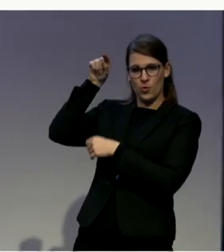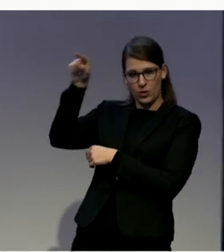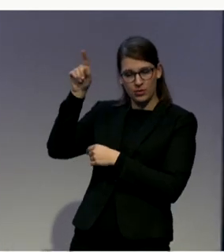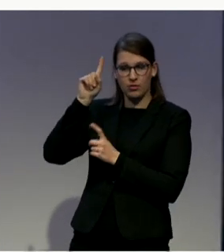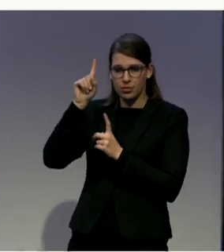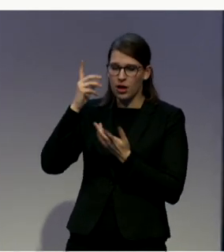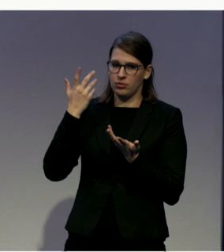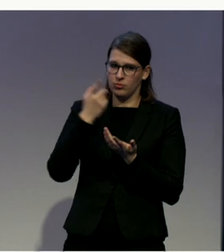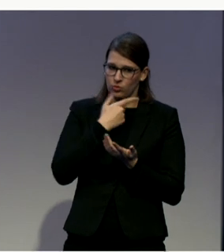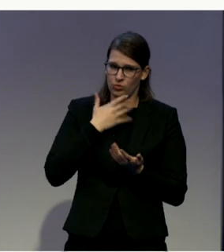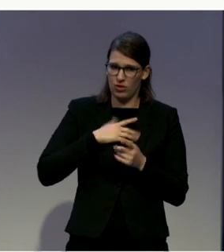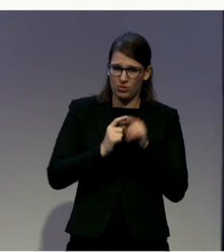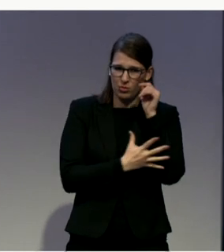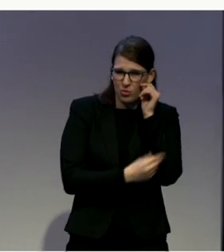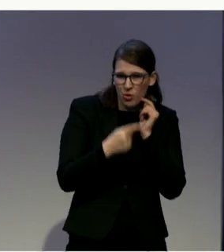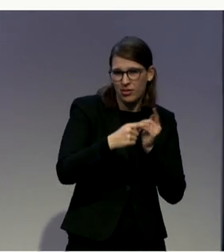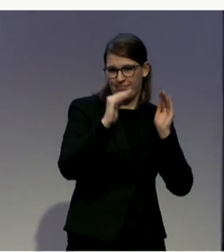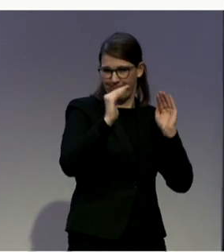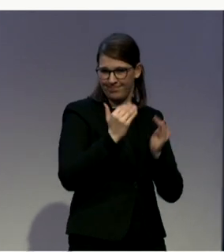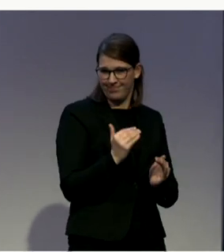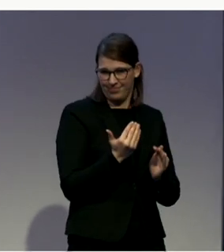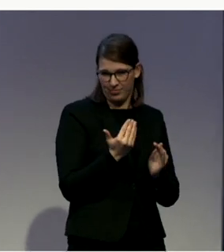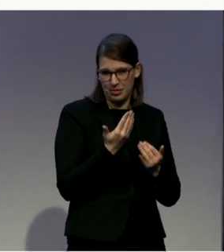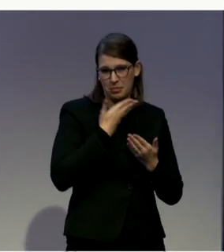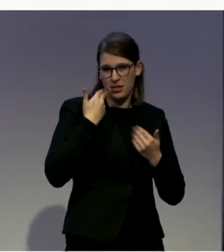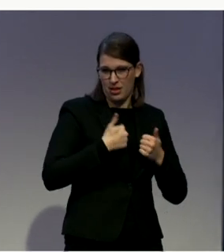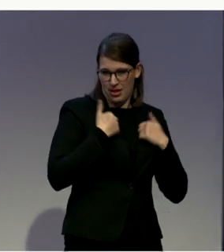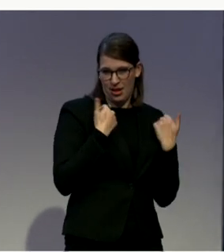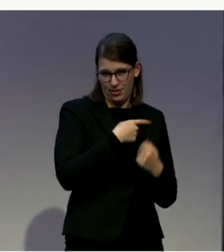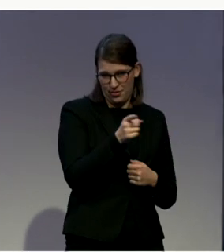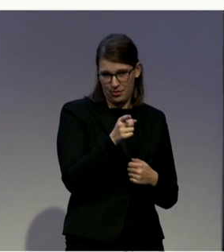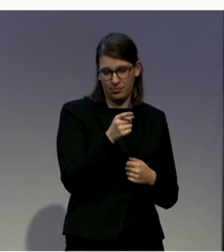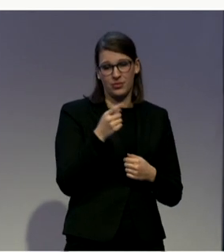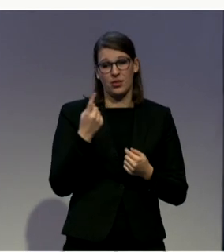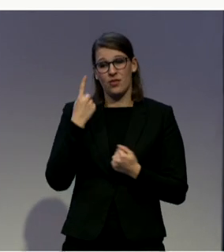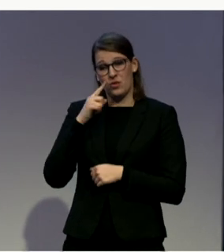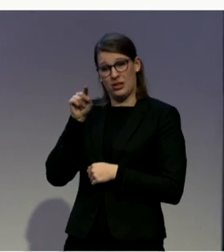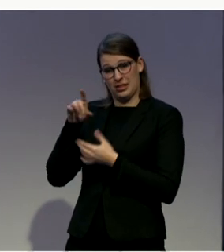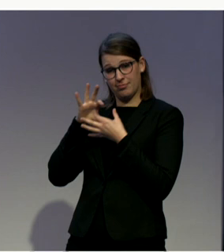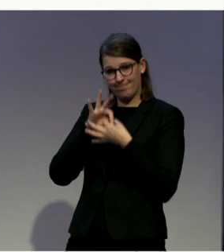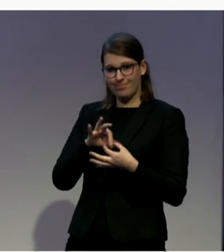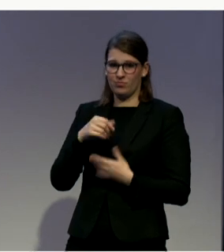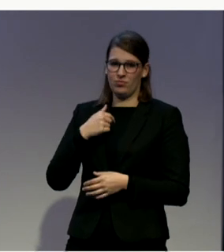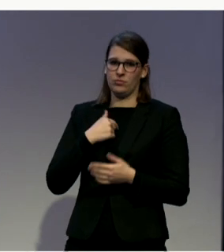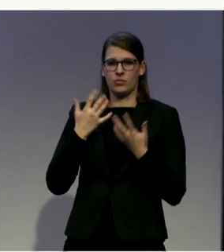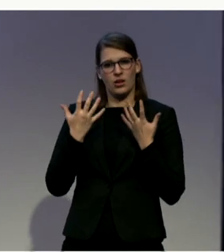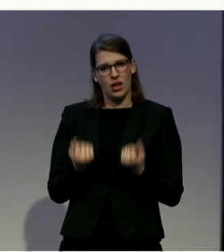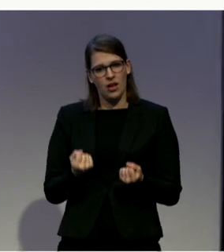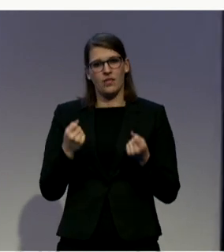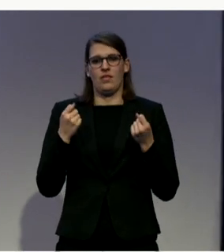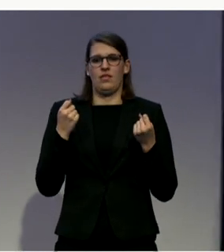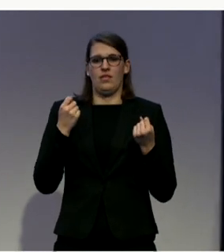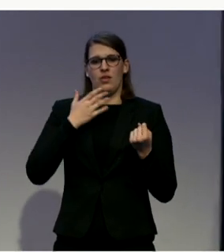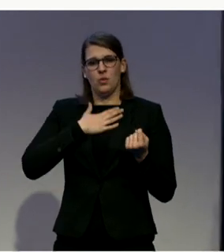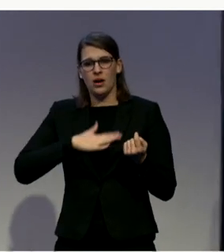that is the reason I am here with the public prosecutor of state. I think the